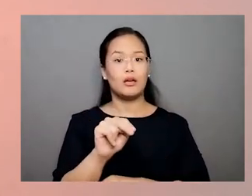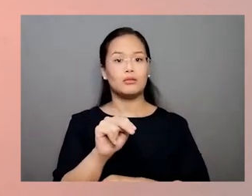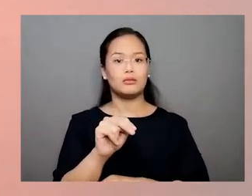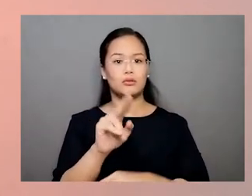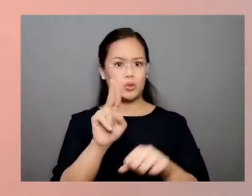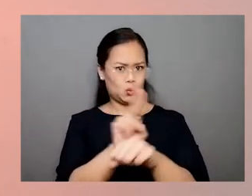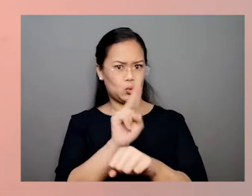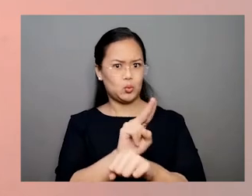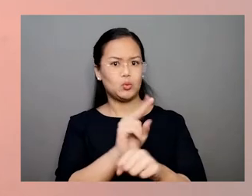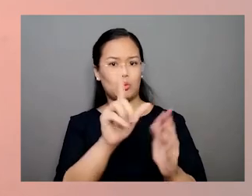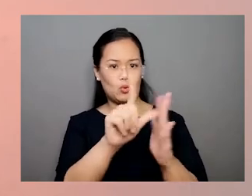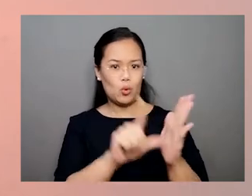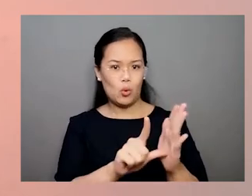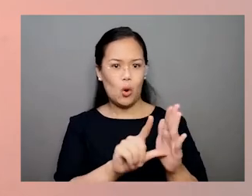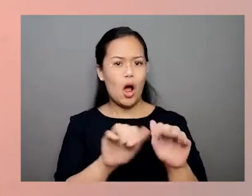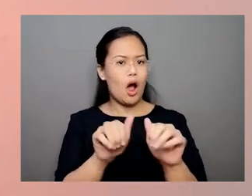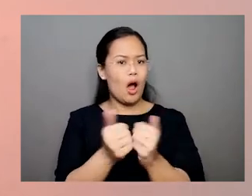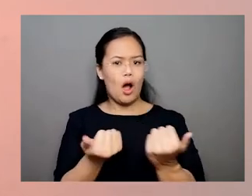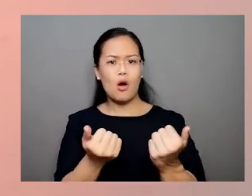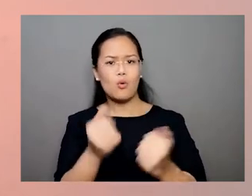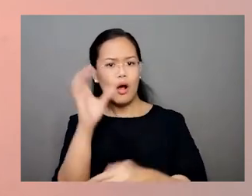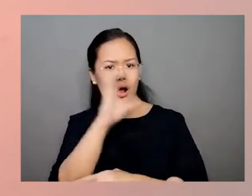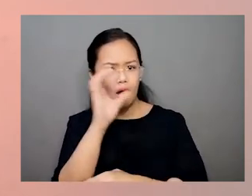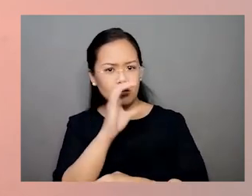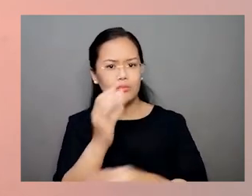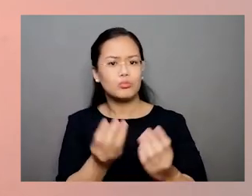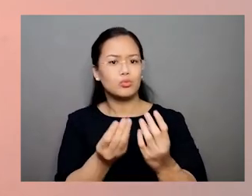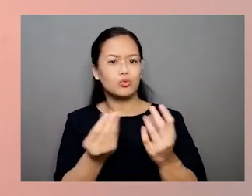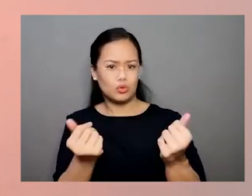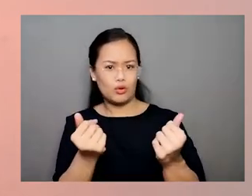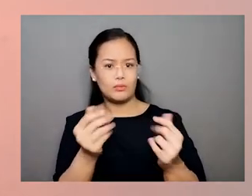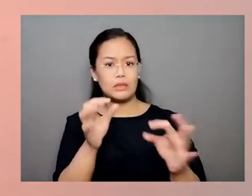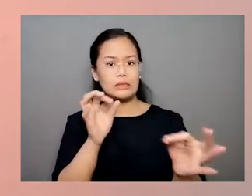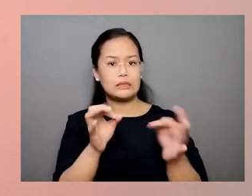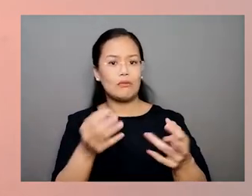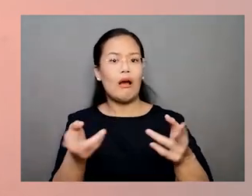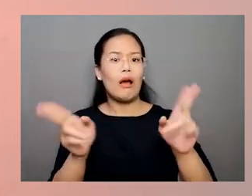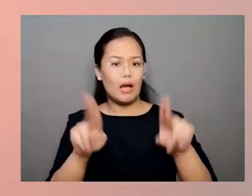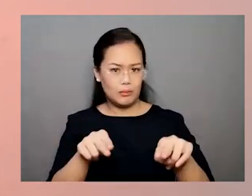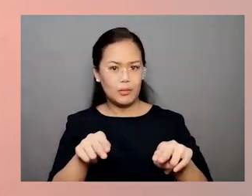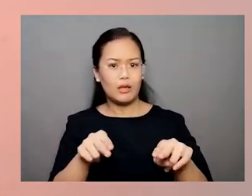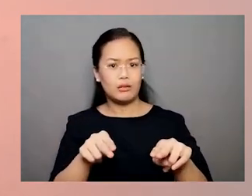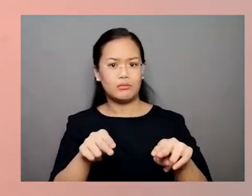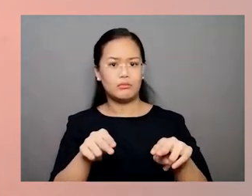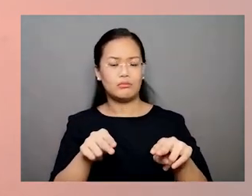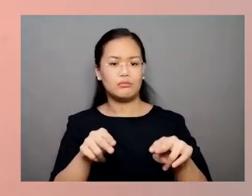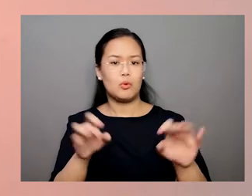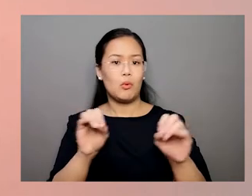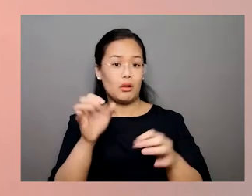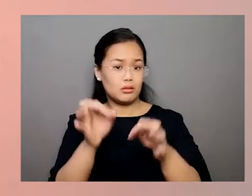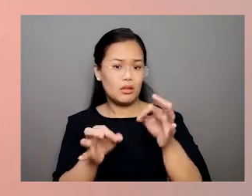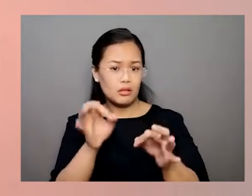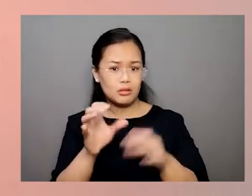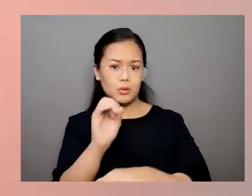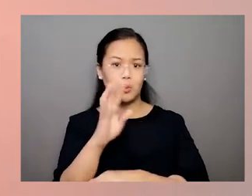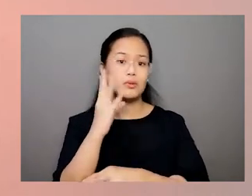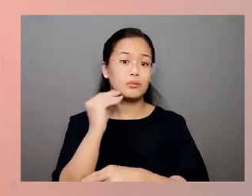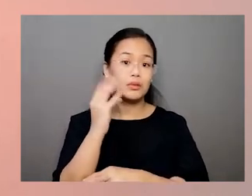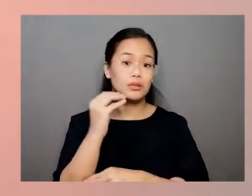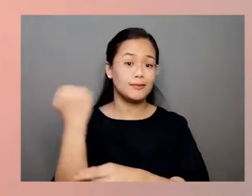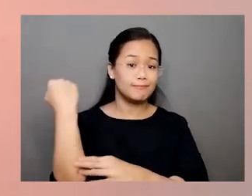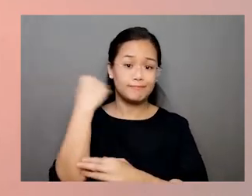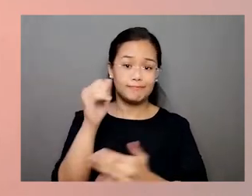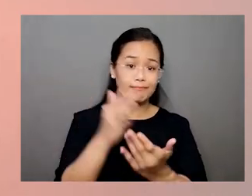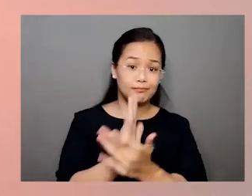also be able to use the law and to actively seek a remedy, a solution, if you encounter an injustice, a case of rights